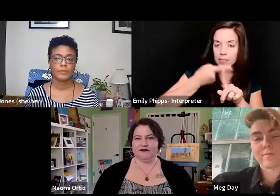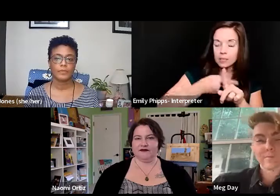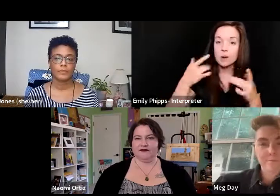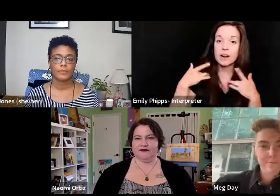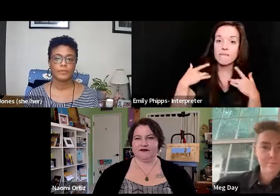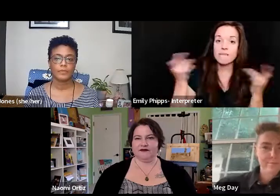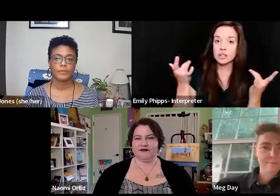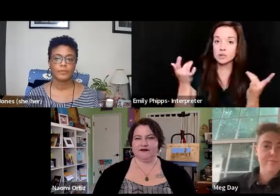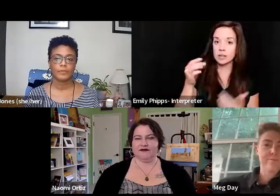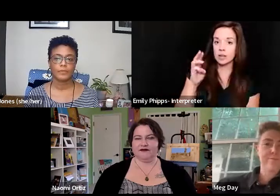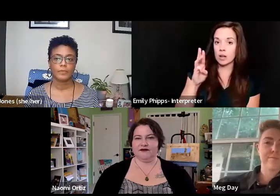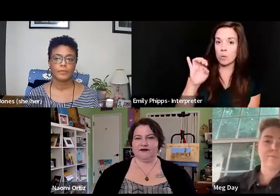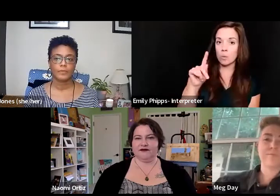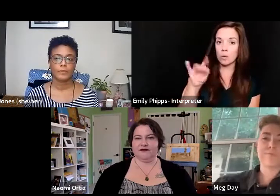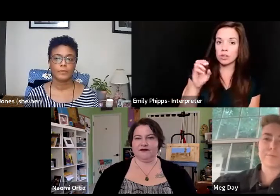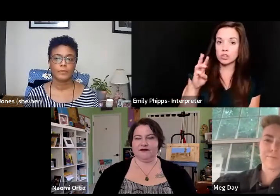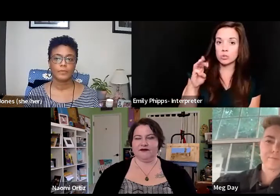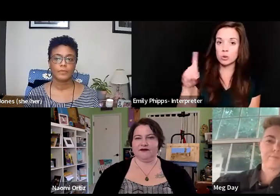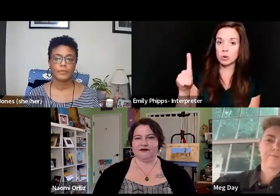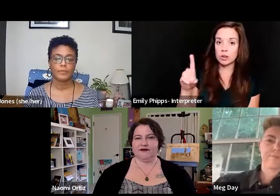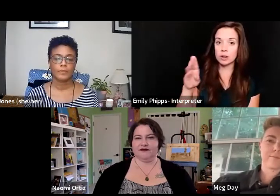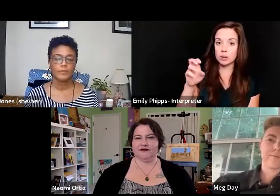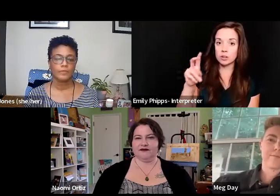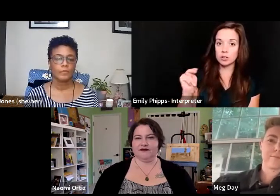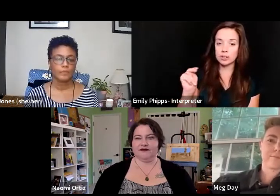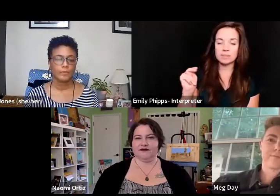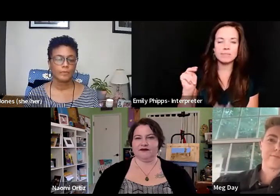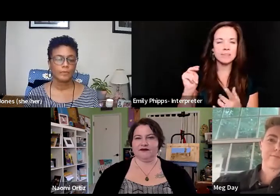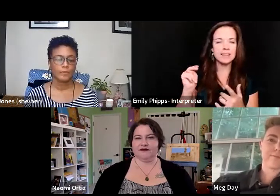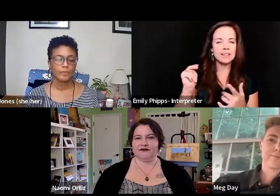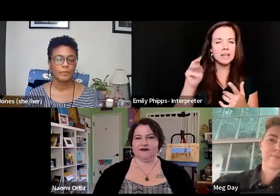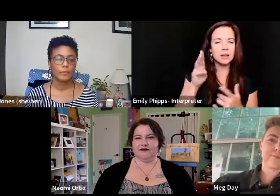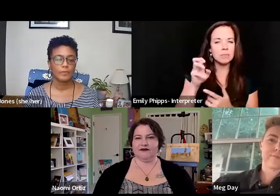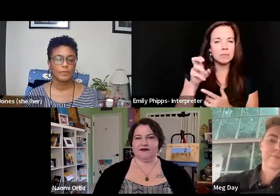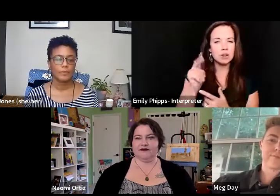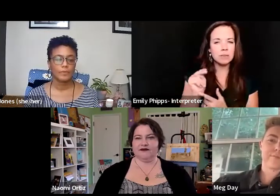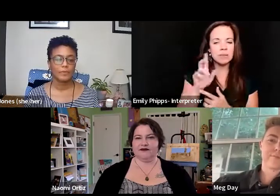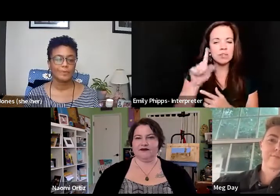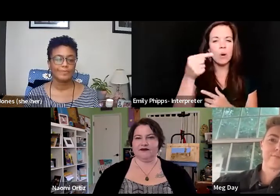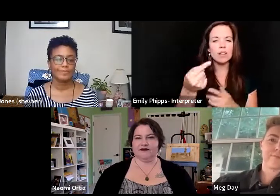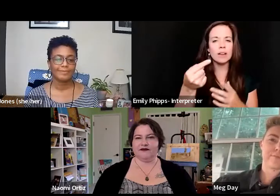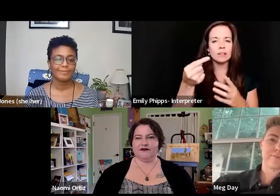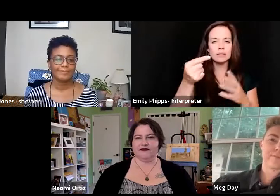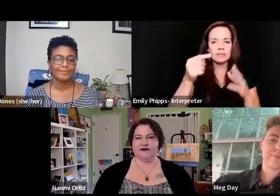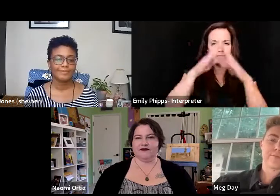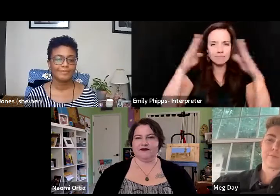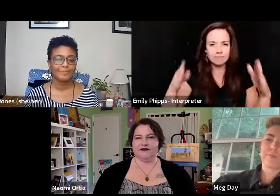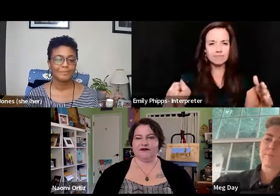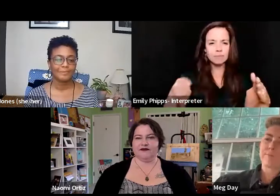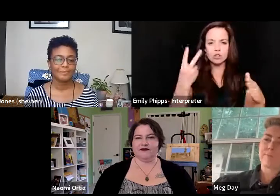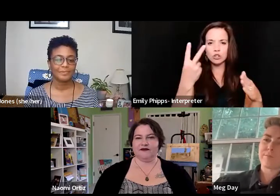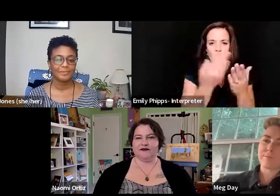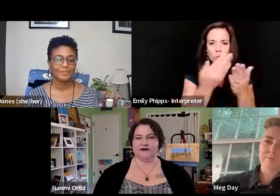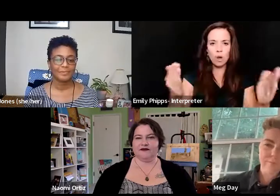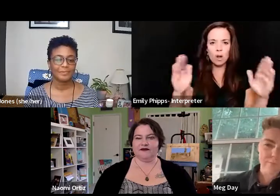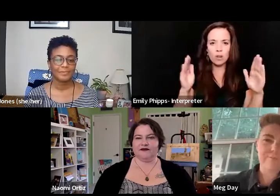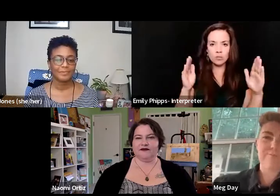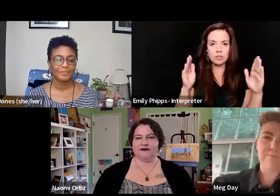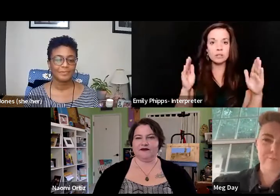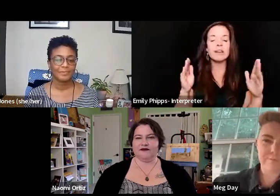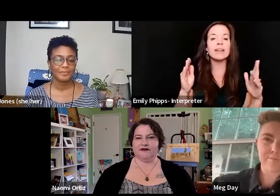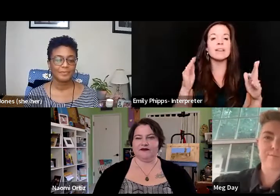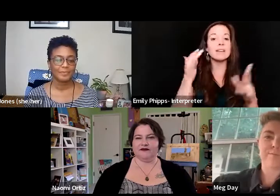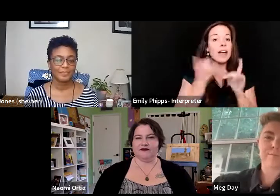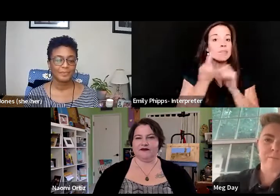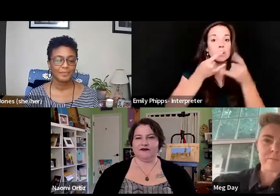barns that is basically outdoors. Like it's like a barn, but like, it only has like two walls. And she's like, yeah, everyone's masked. We space everybody.